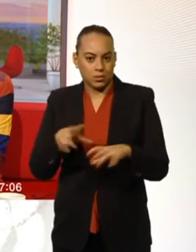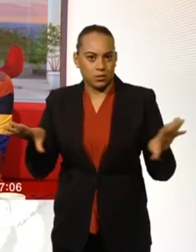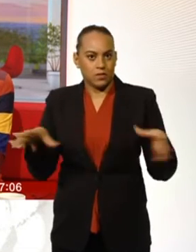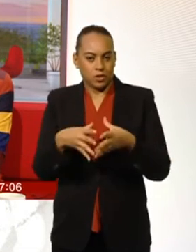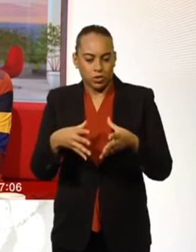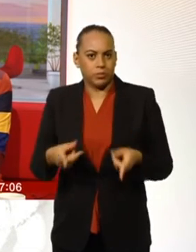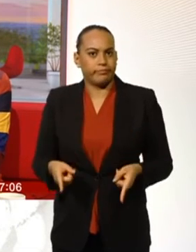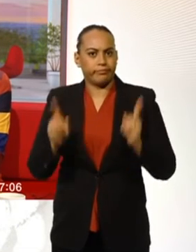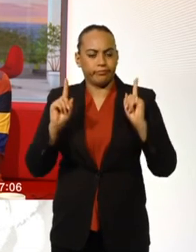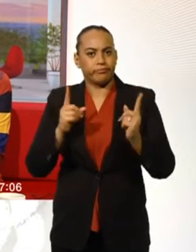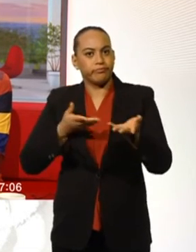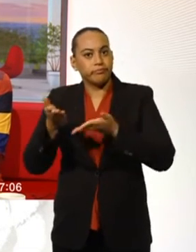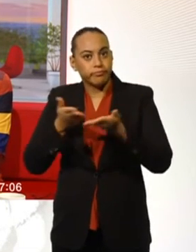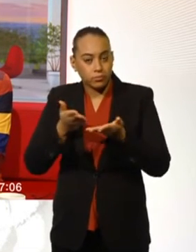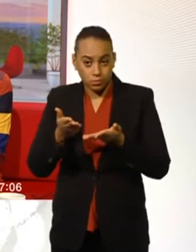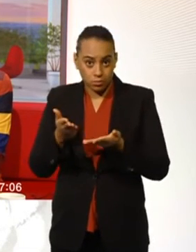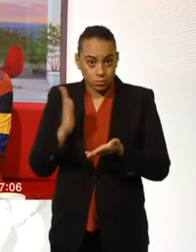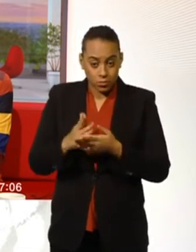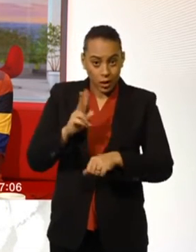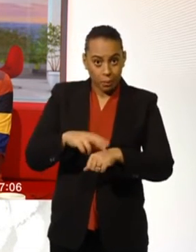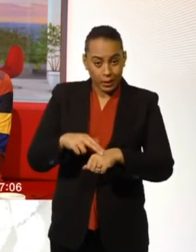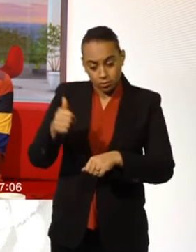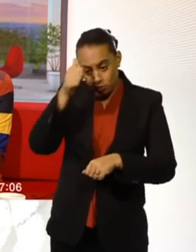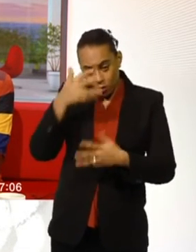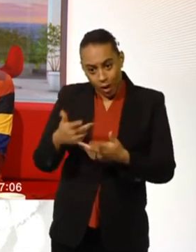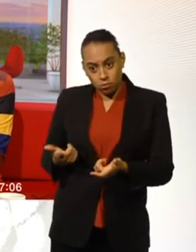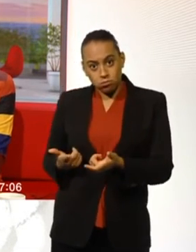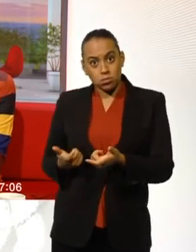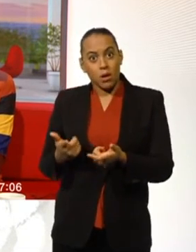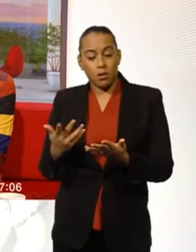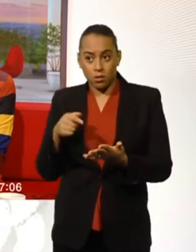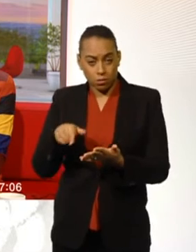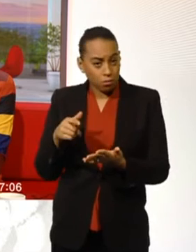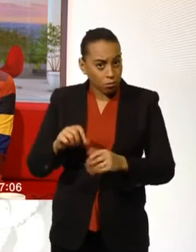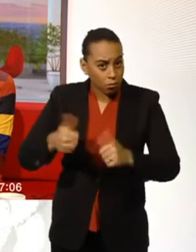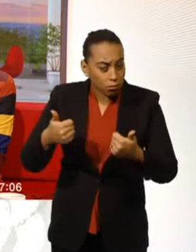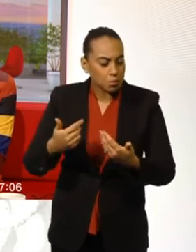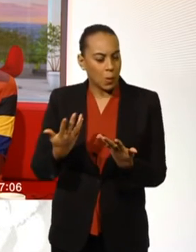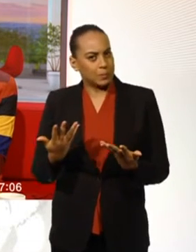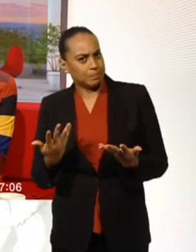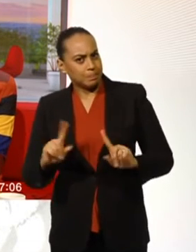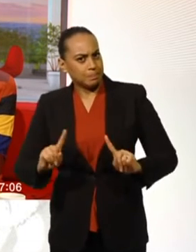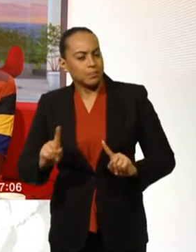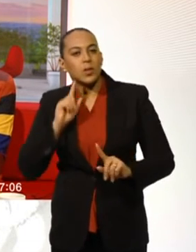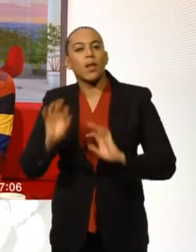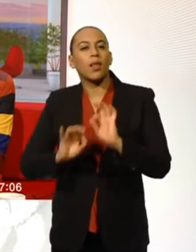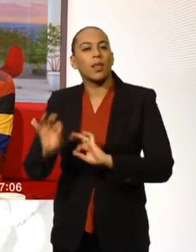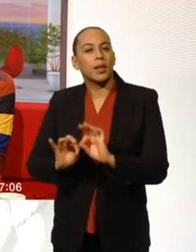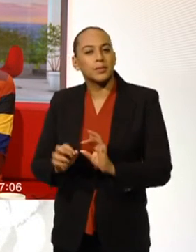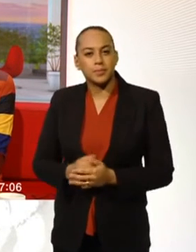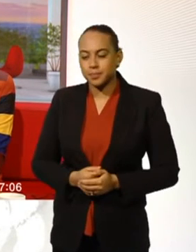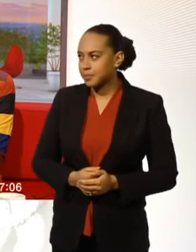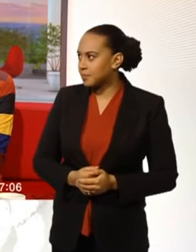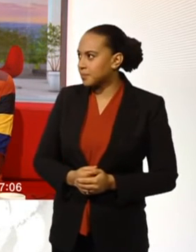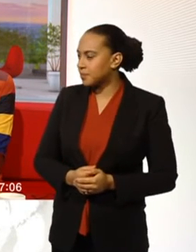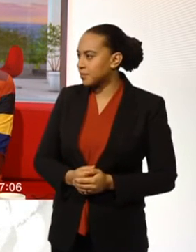armed officers is the best way to prevent terrorist attacks. Falling wholesale energy prices not being reflected in millions of household bills,